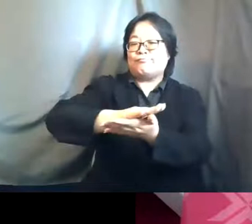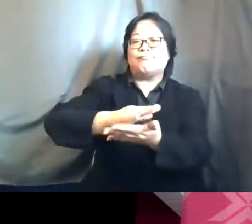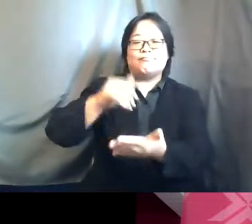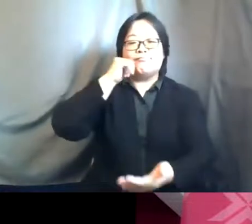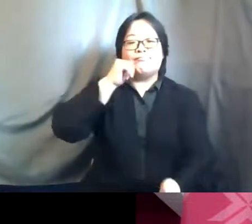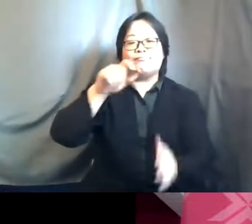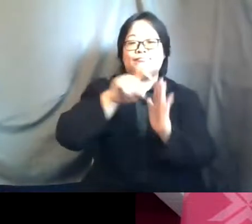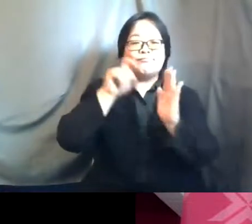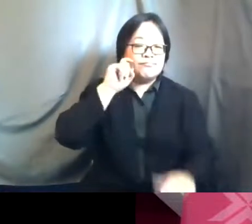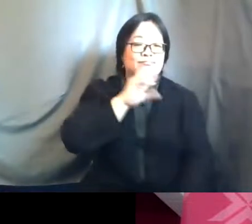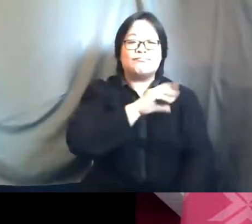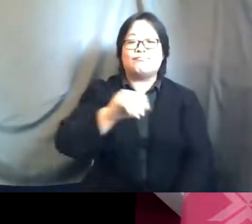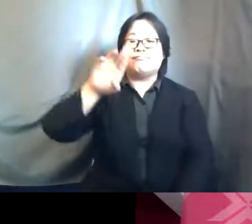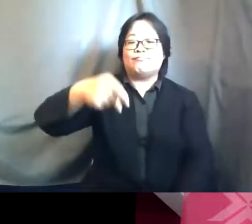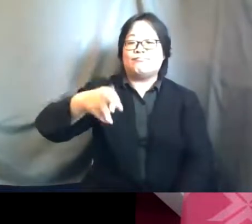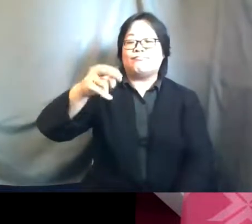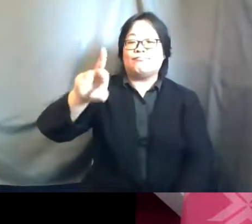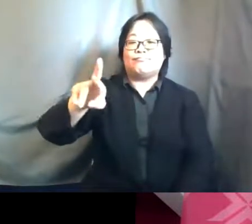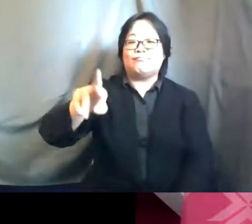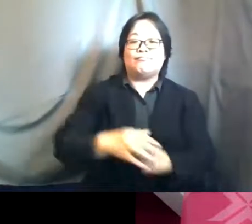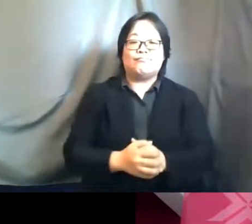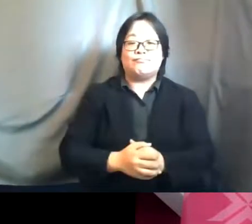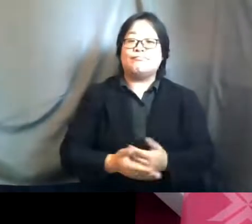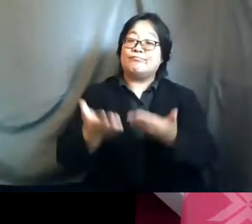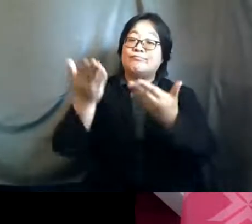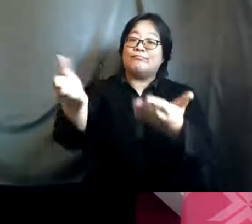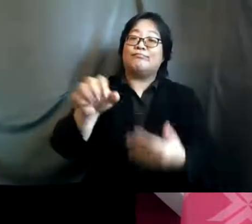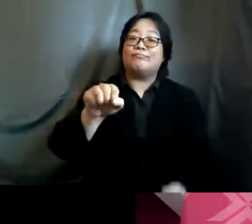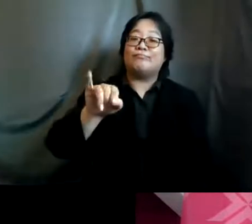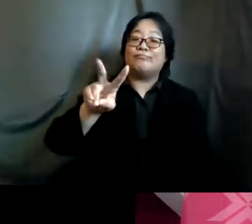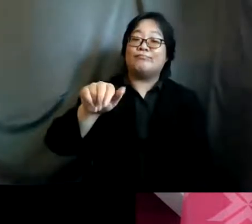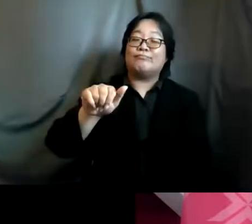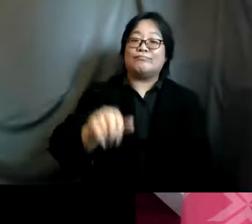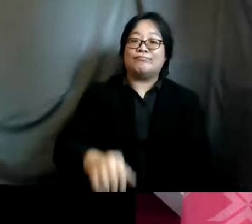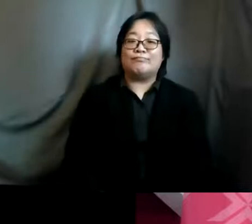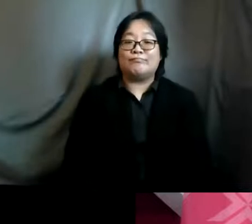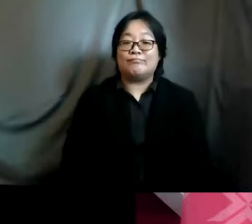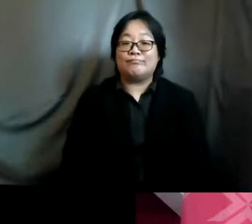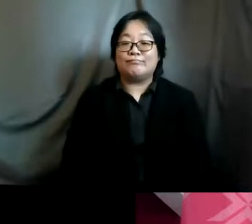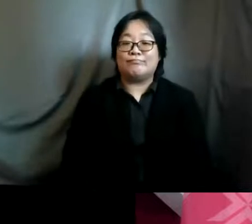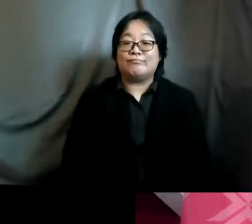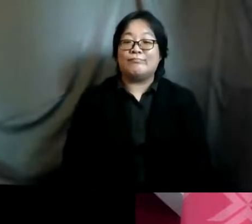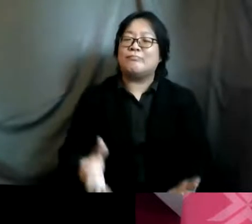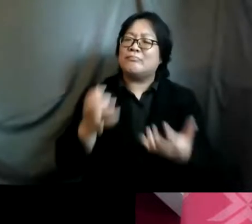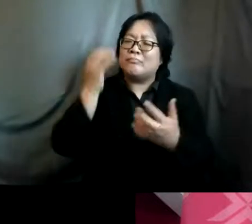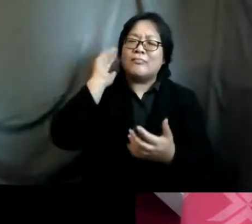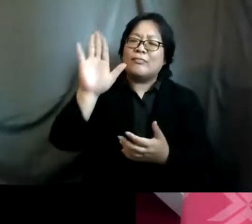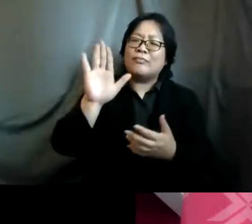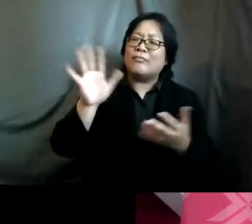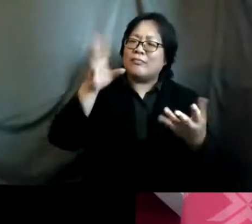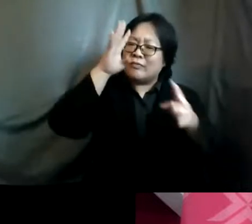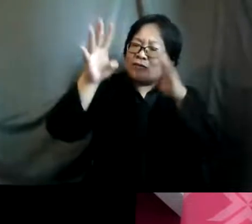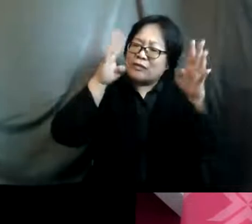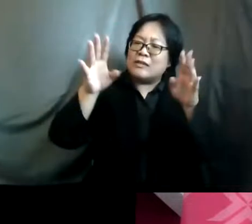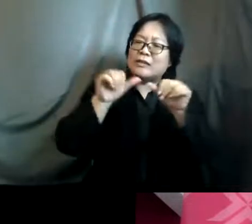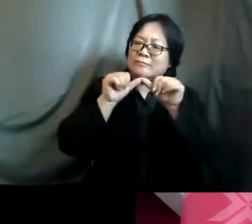health and rights divananchi such a pleasure to have you join us we would love to hear from you about creating and maintaining